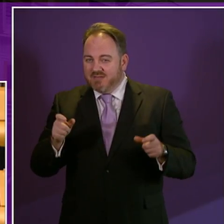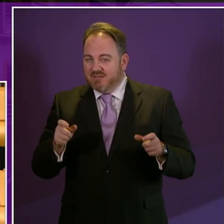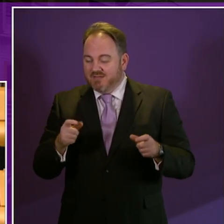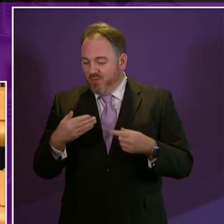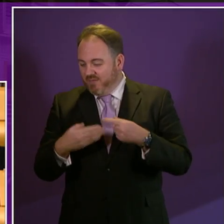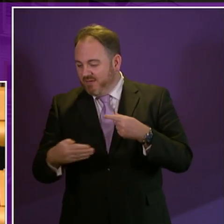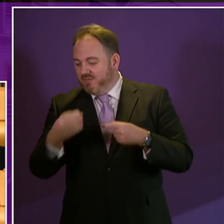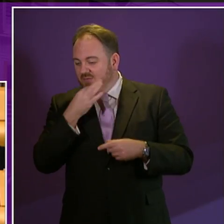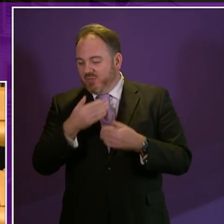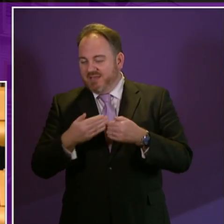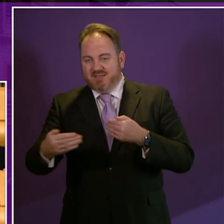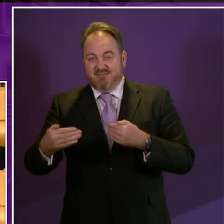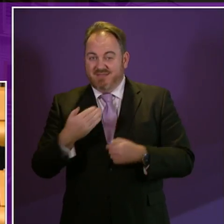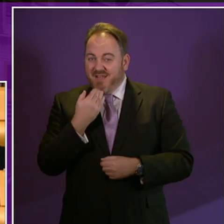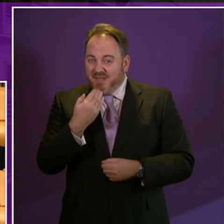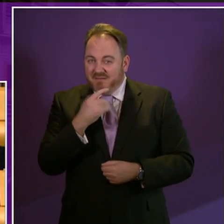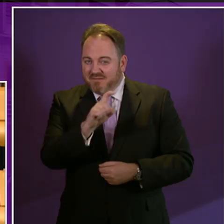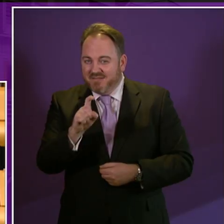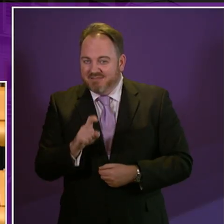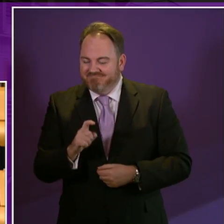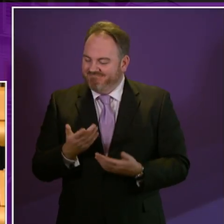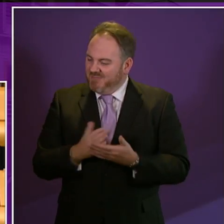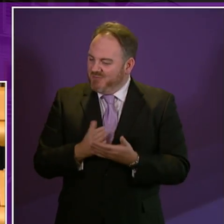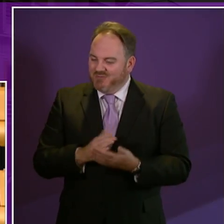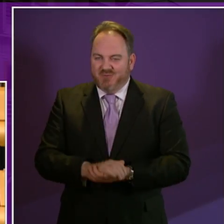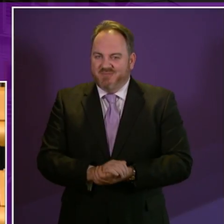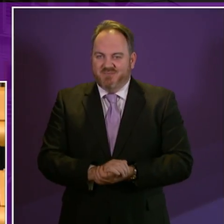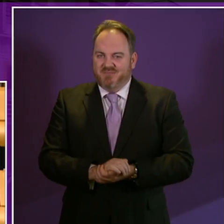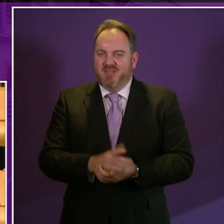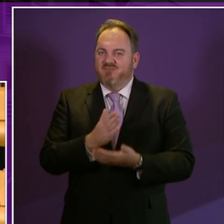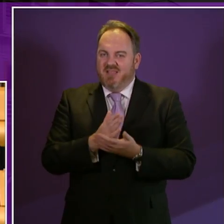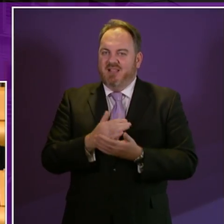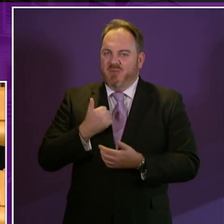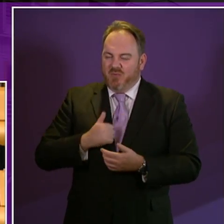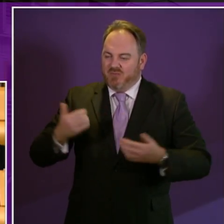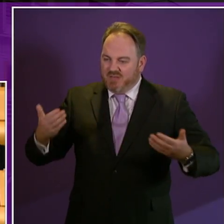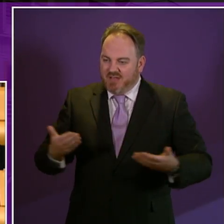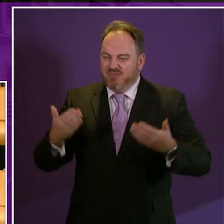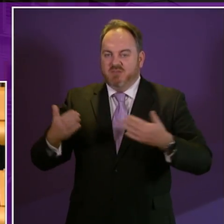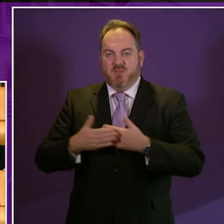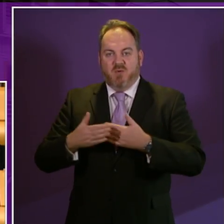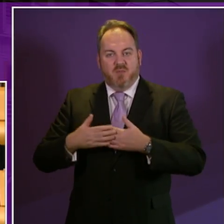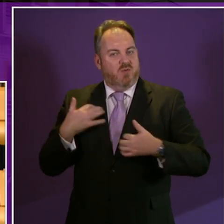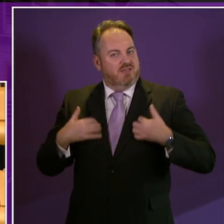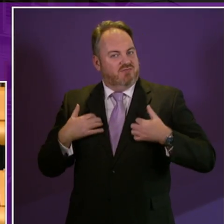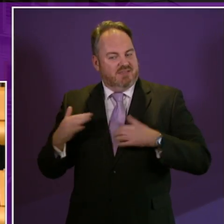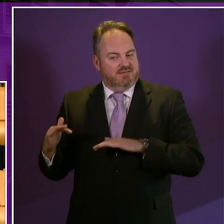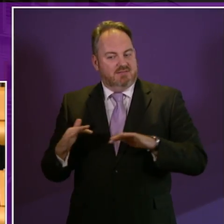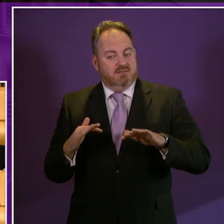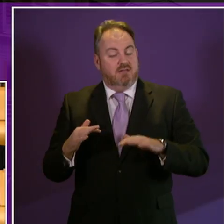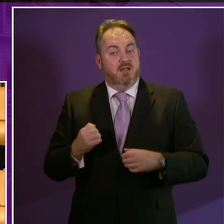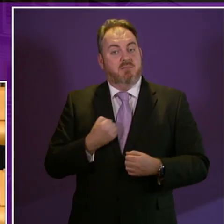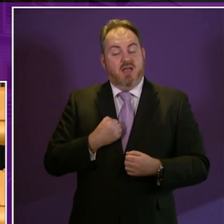we can be more ambitious perhaps this debate will serve to encourage interest and having stood on a